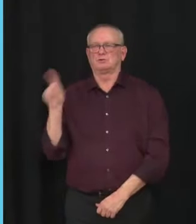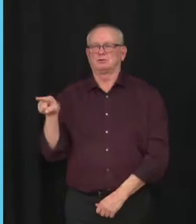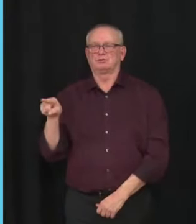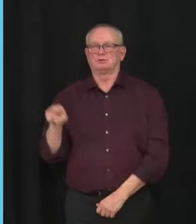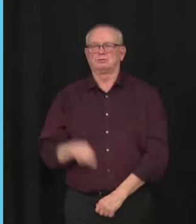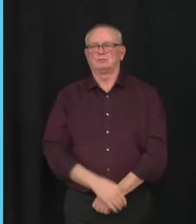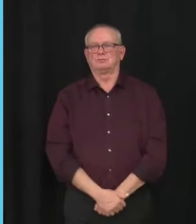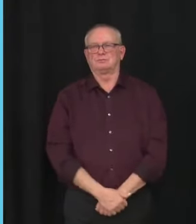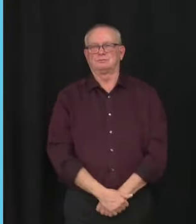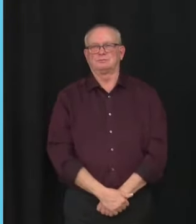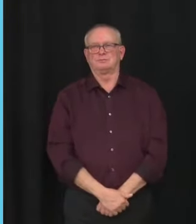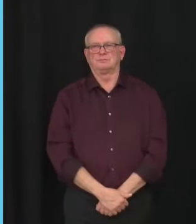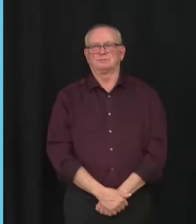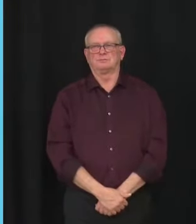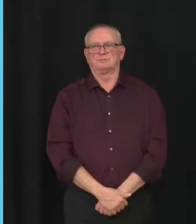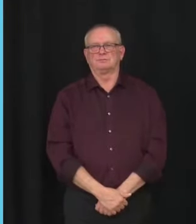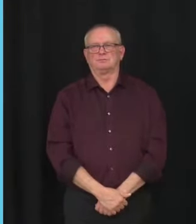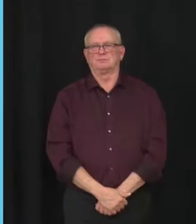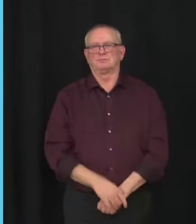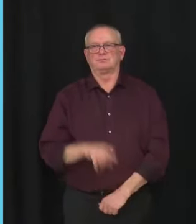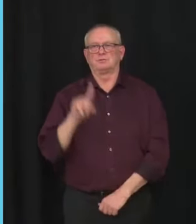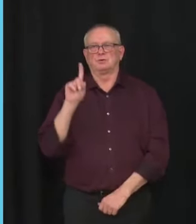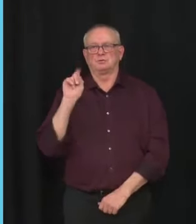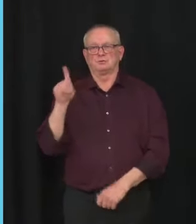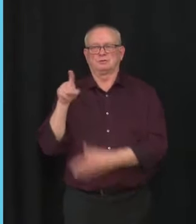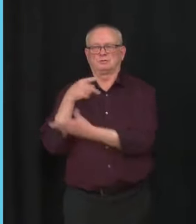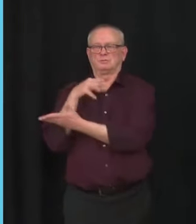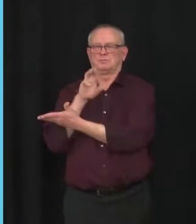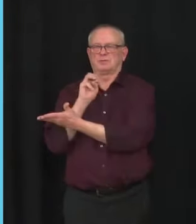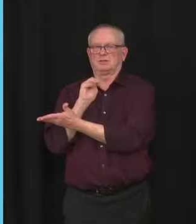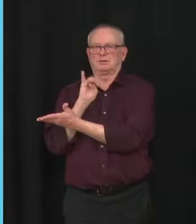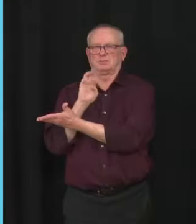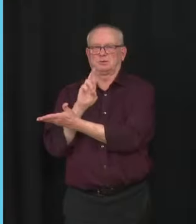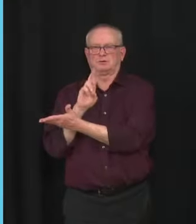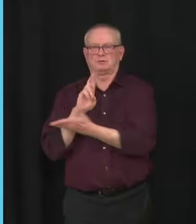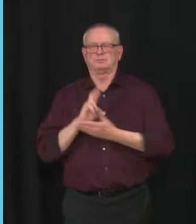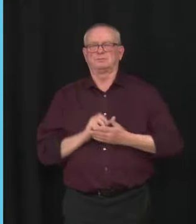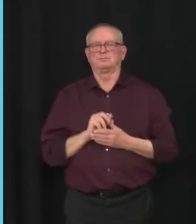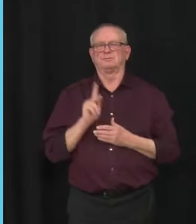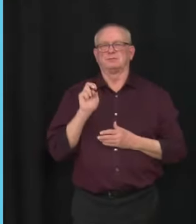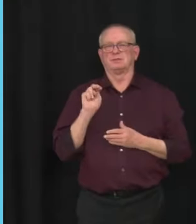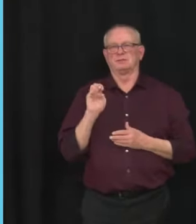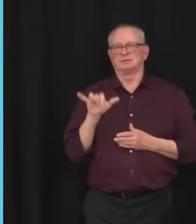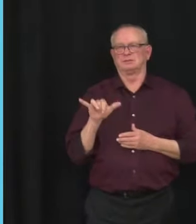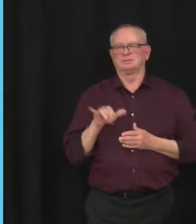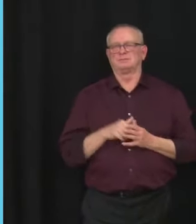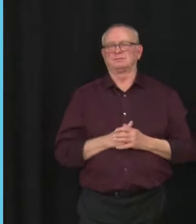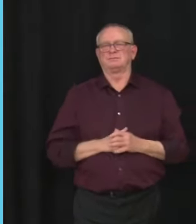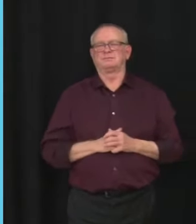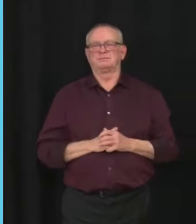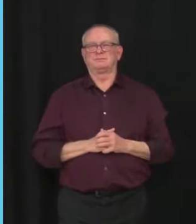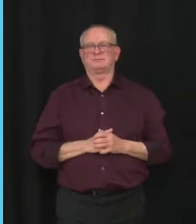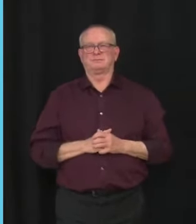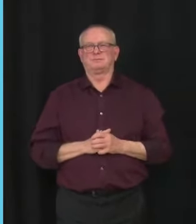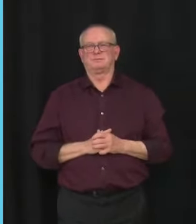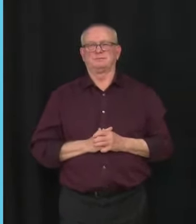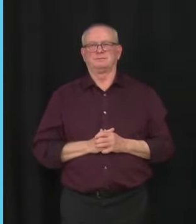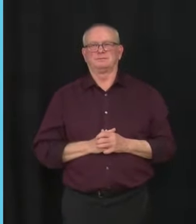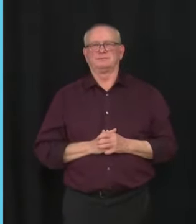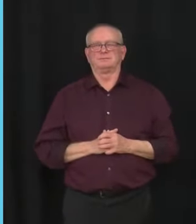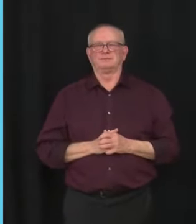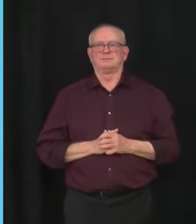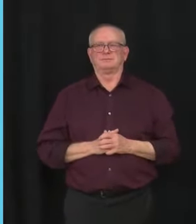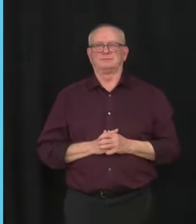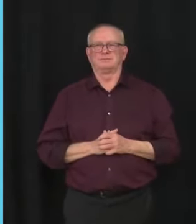Hi, this question is for the Premier. Also off-topic for today's discussion, but I'm wondering,